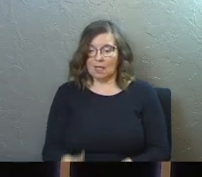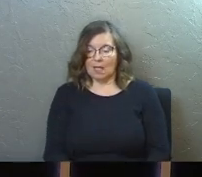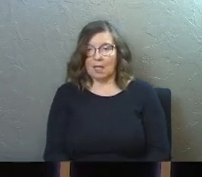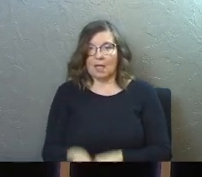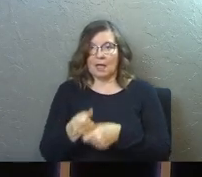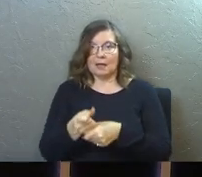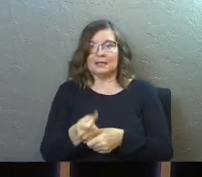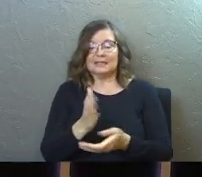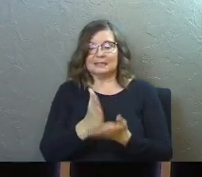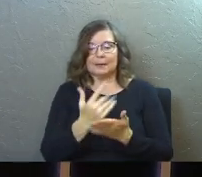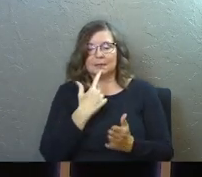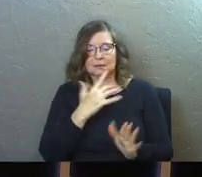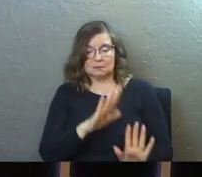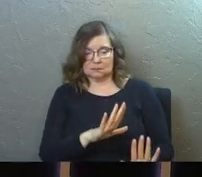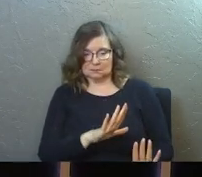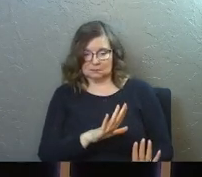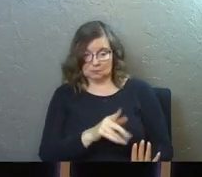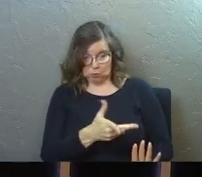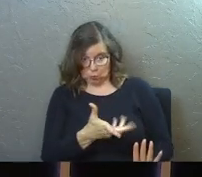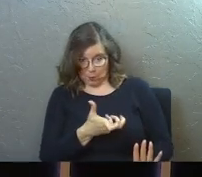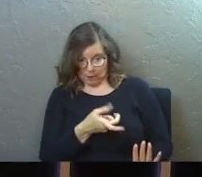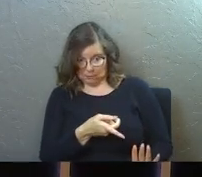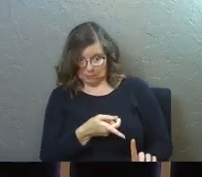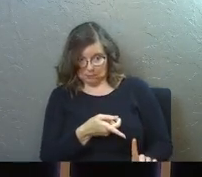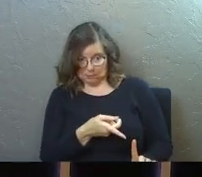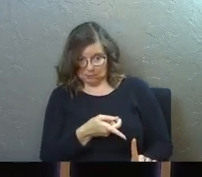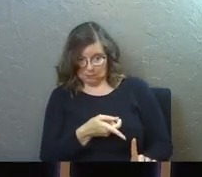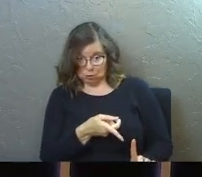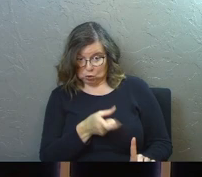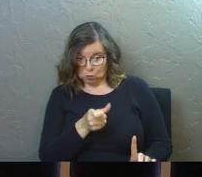believe he stops and says, do you want this?